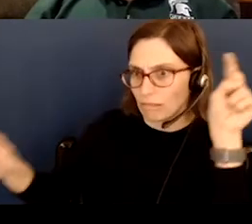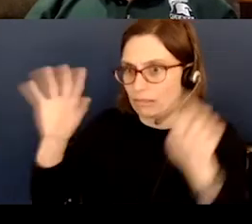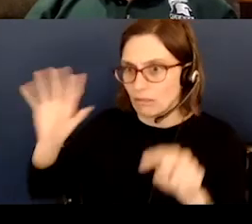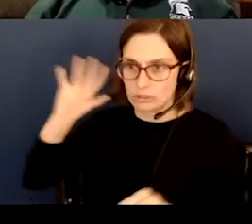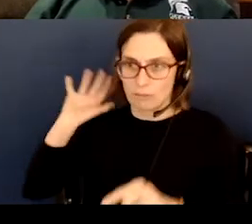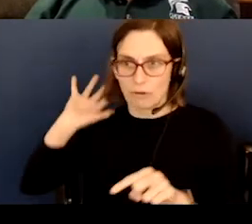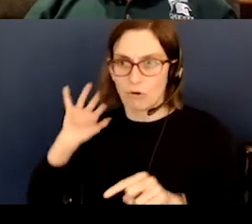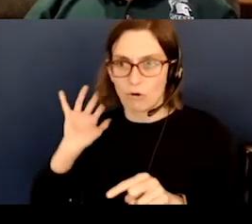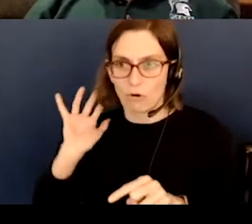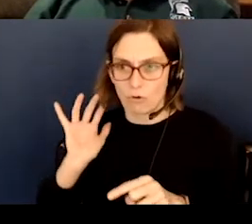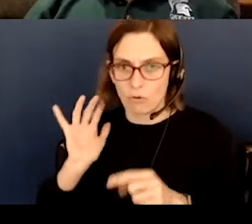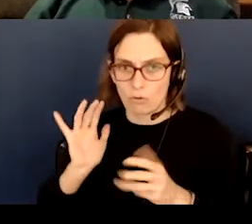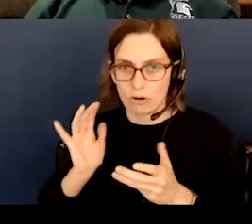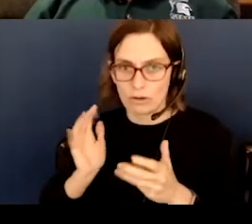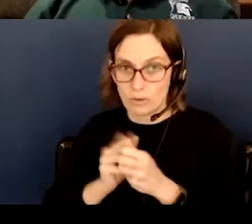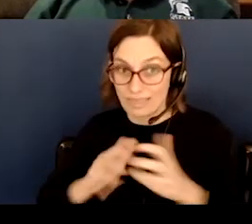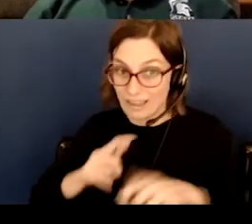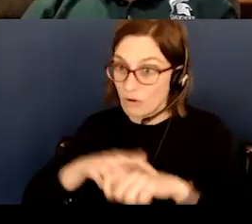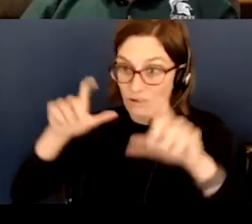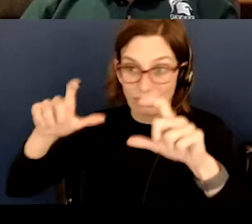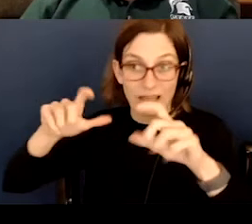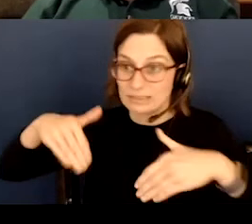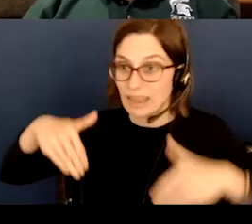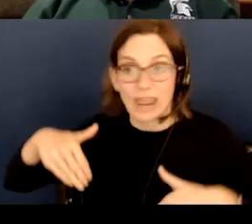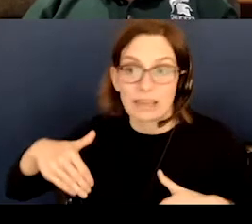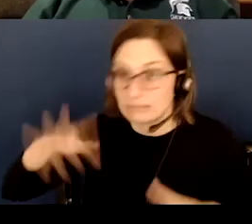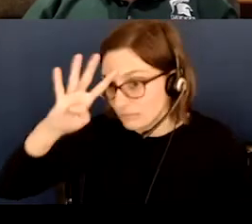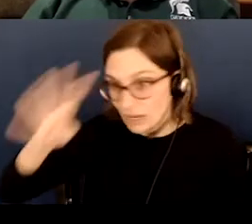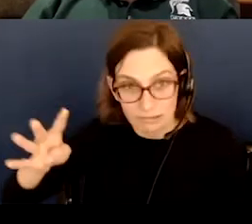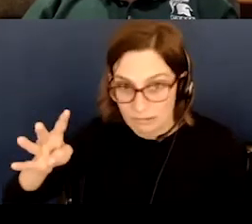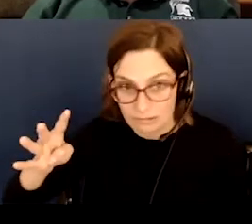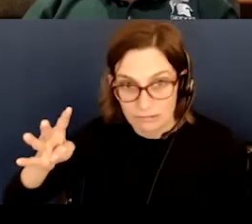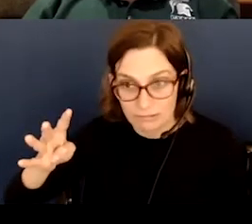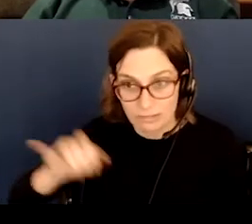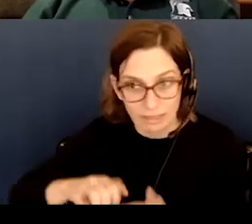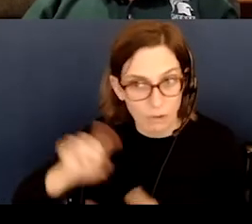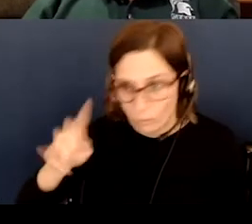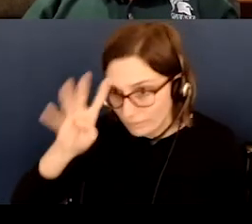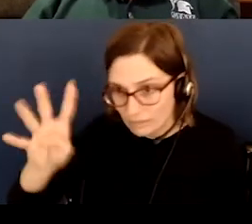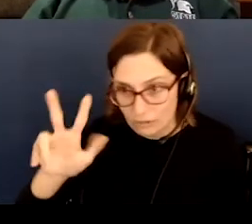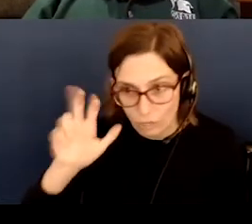even without clocks? The modern clock was invented 300 years ago.